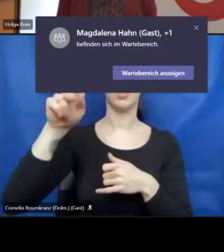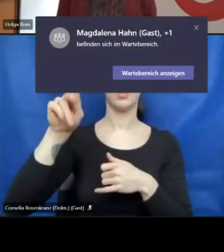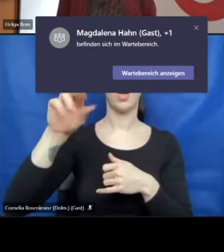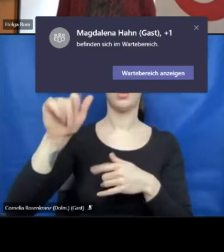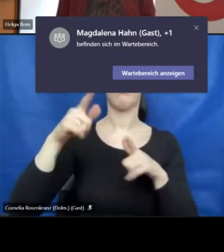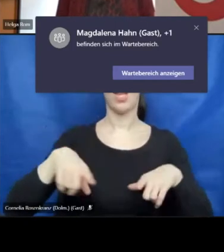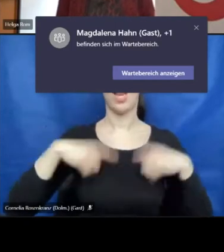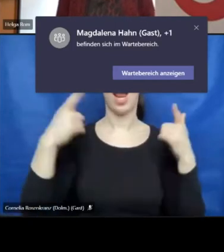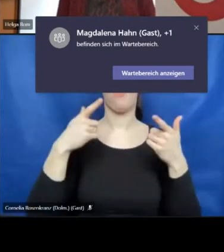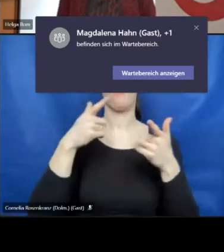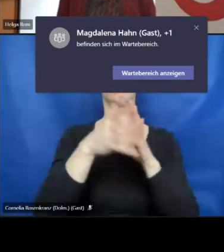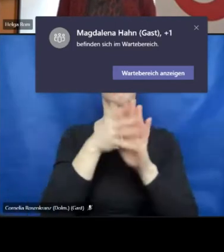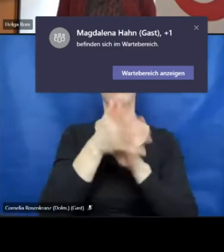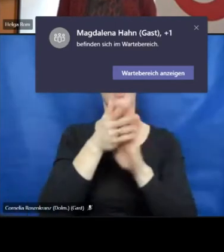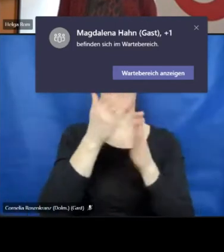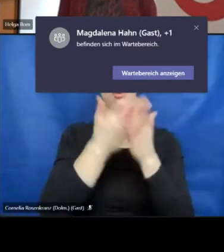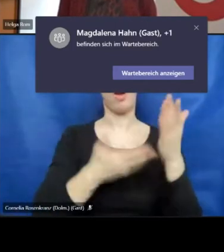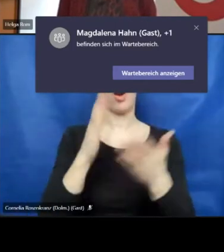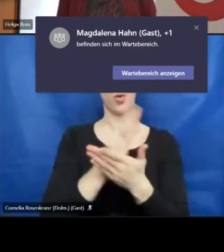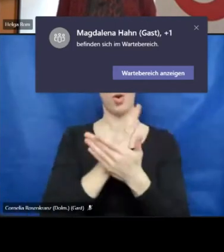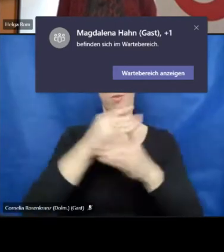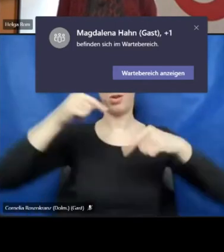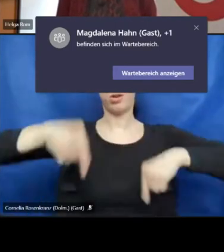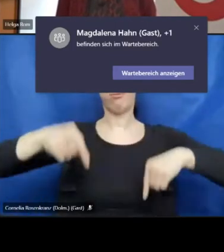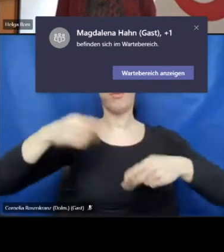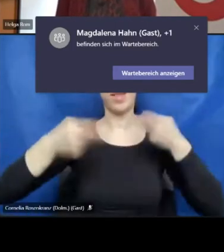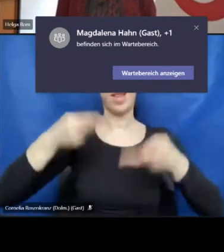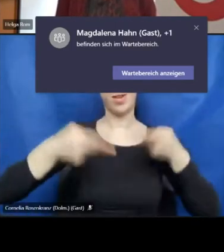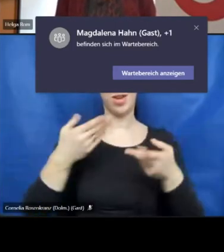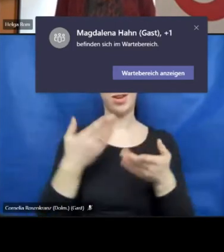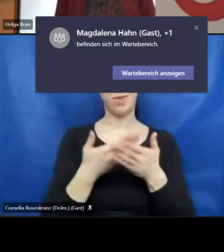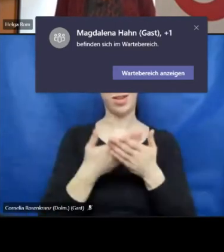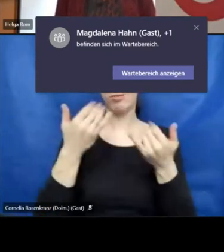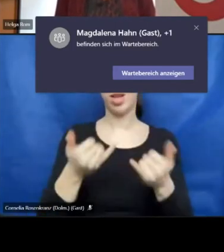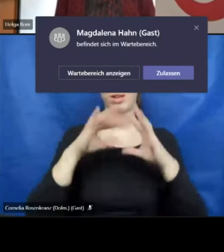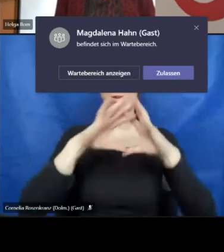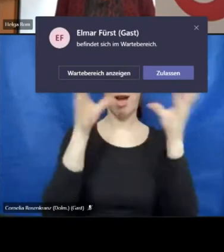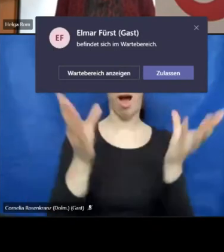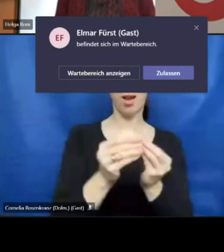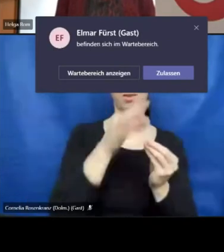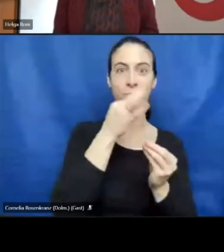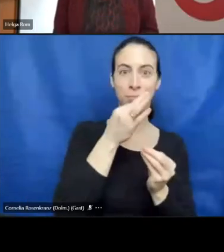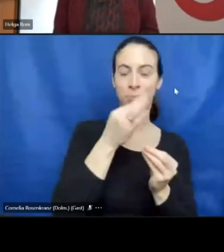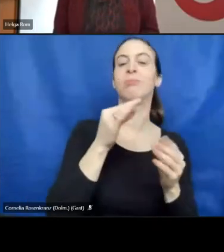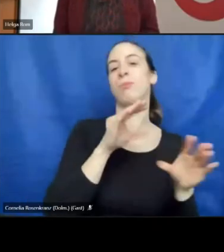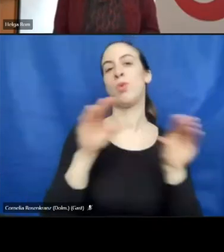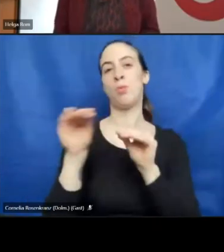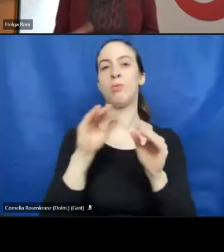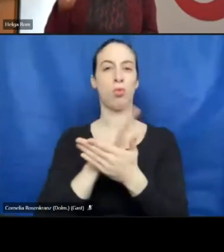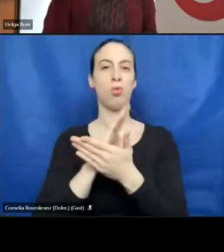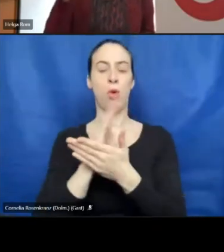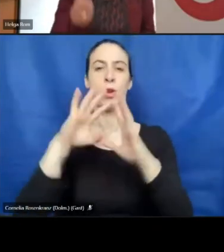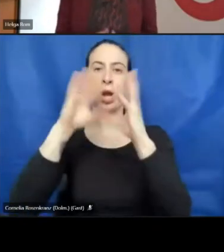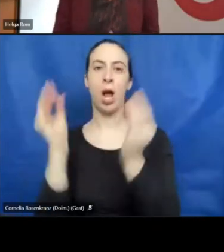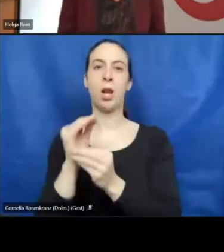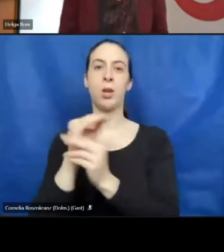interpreter in this session and interprets all that we talk in Austrian sign language. So if